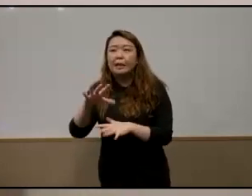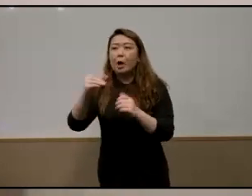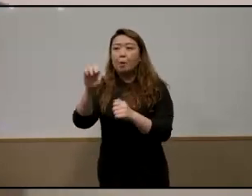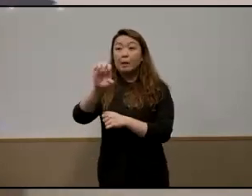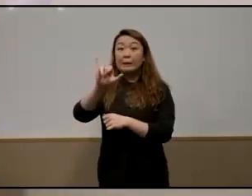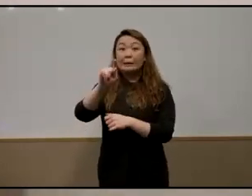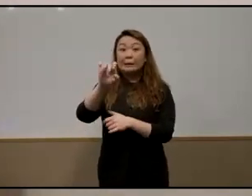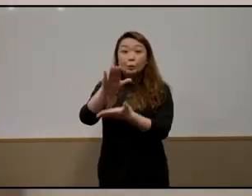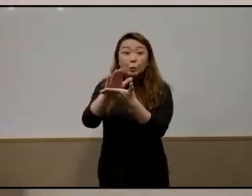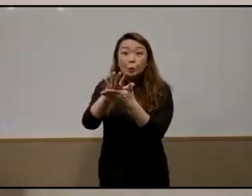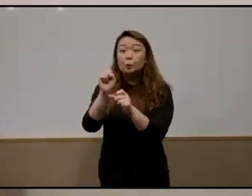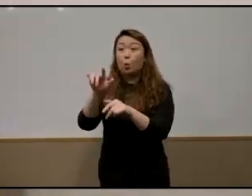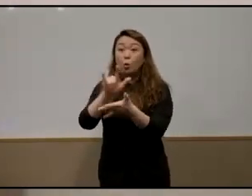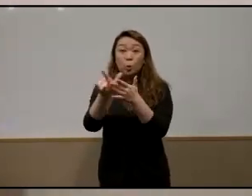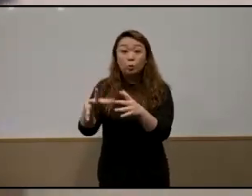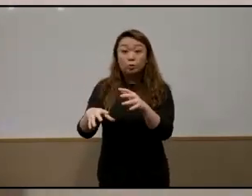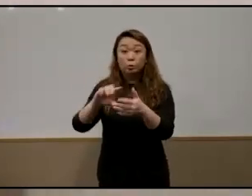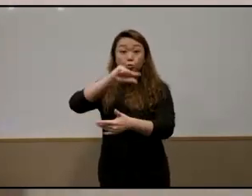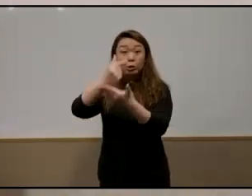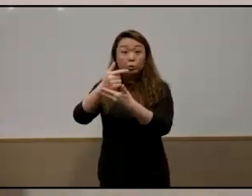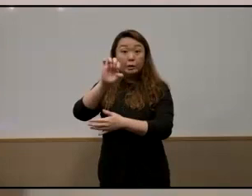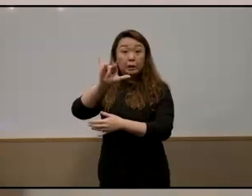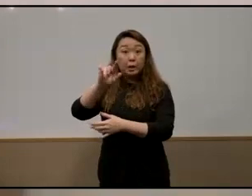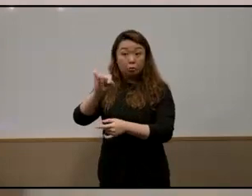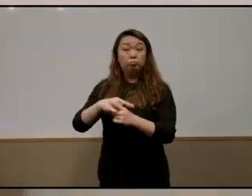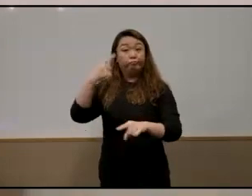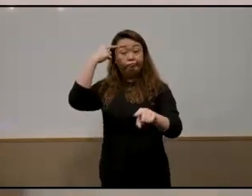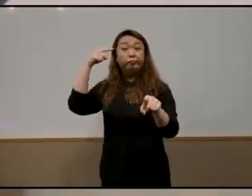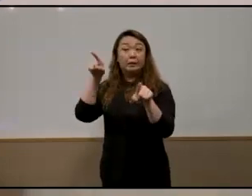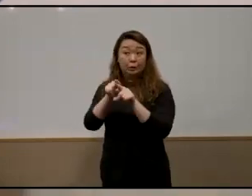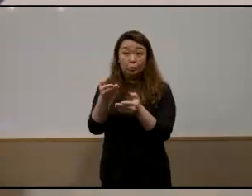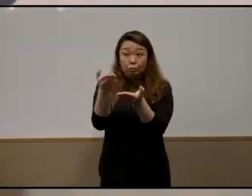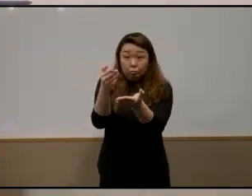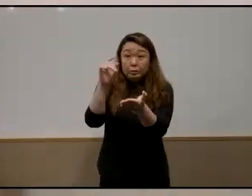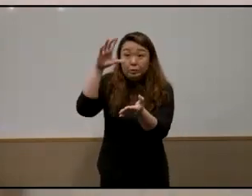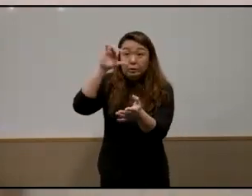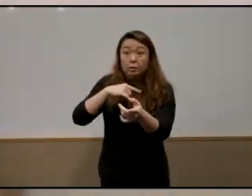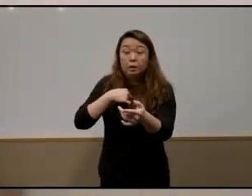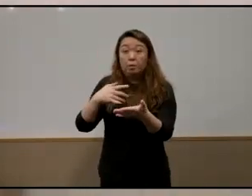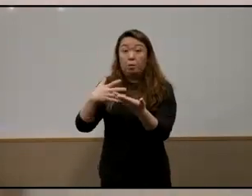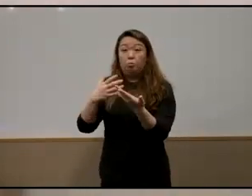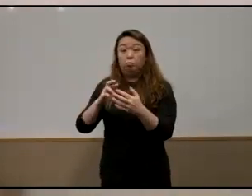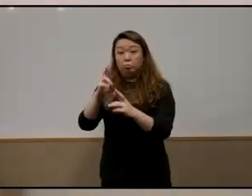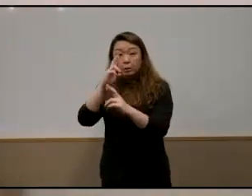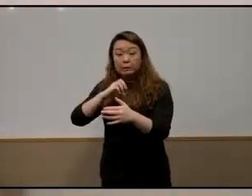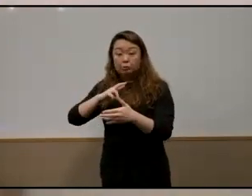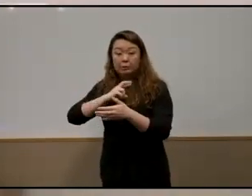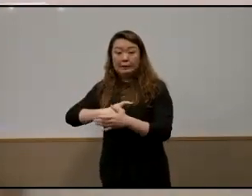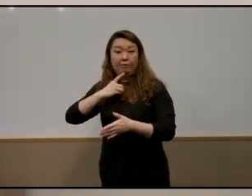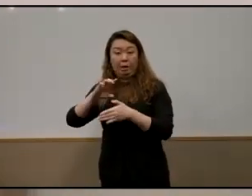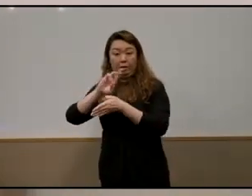schools or the people that come up from the elite schools i absolutely agreed with you sir um about dignifying outcomes um